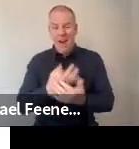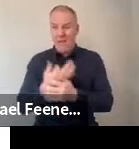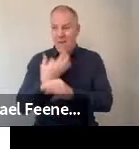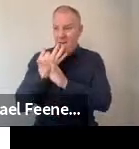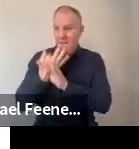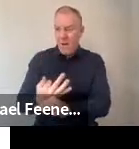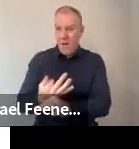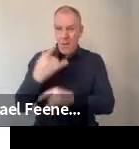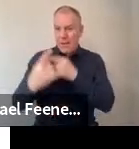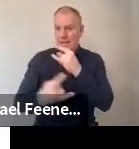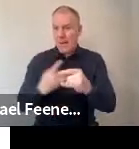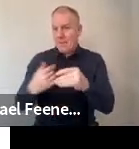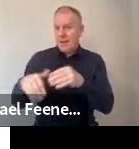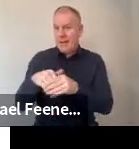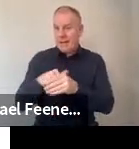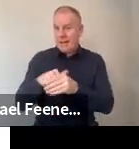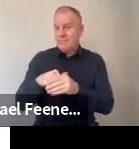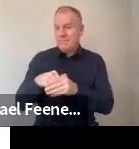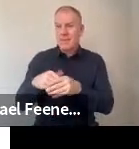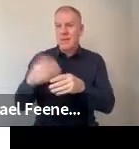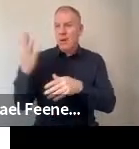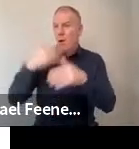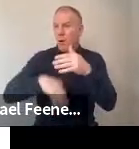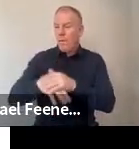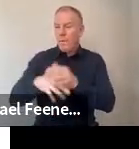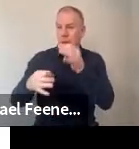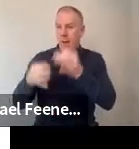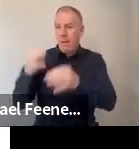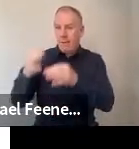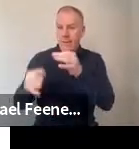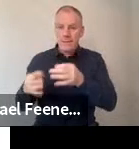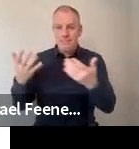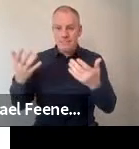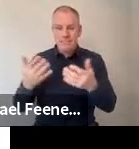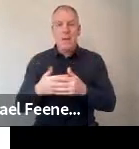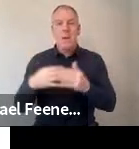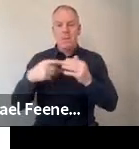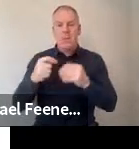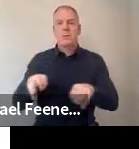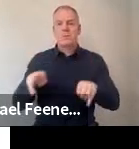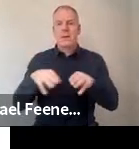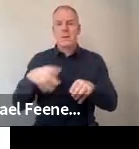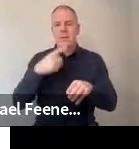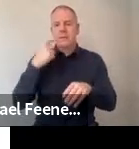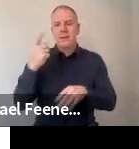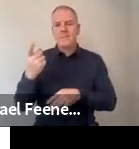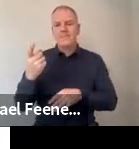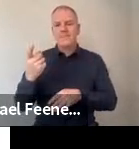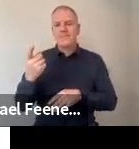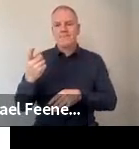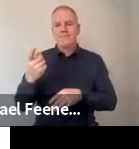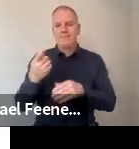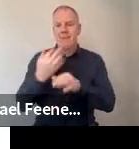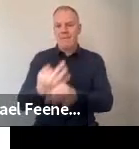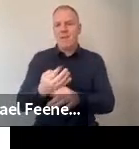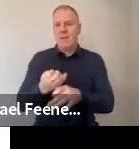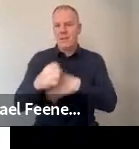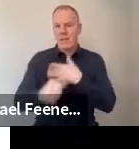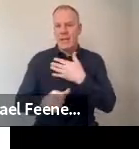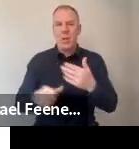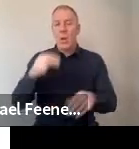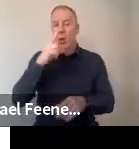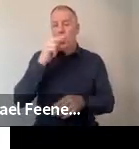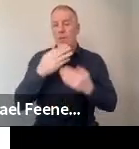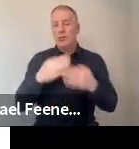what's going on in government and politics? So majority of people have been following that news in